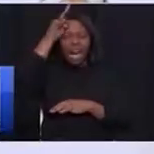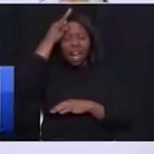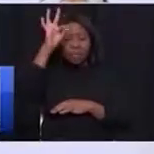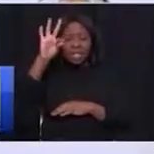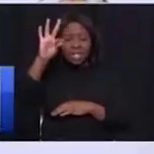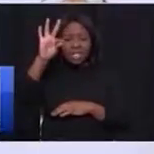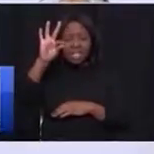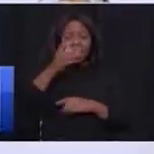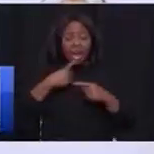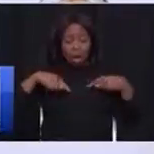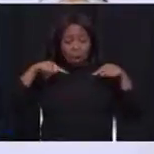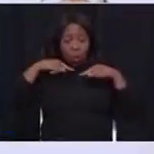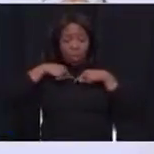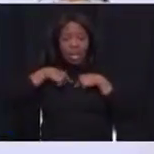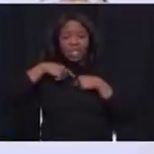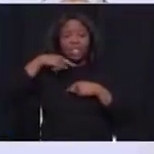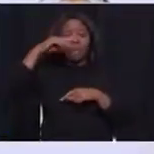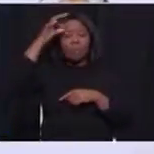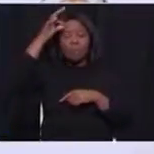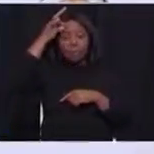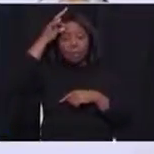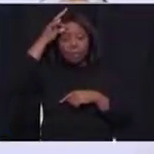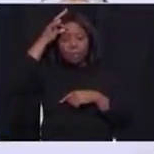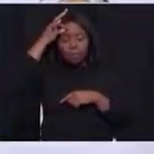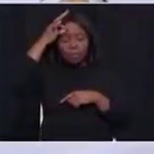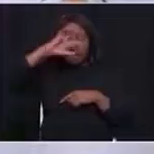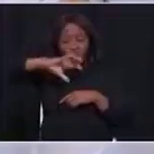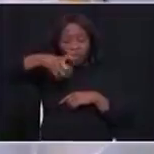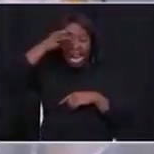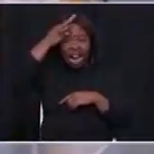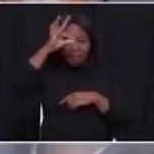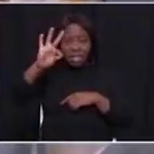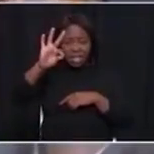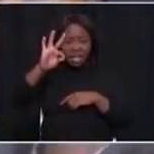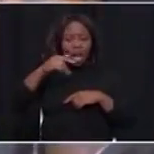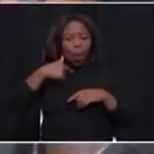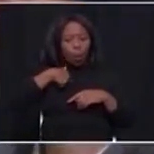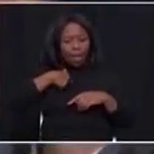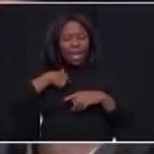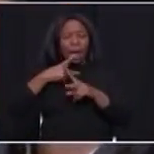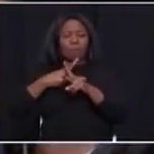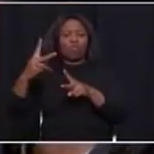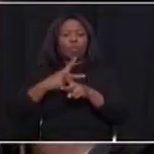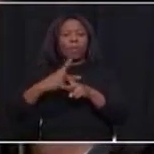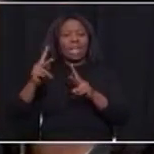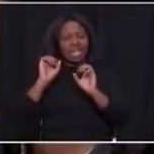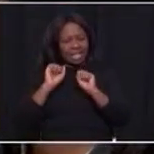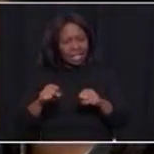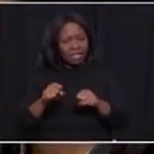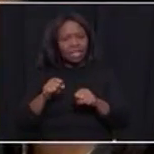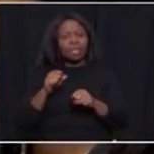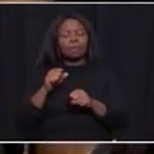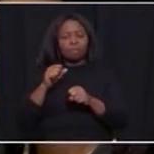as the provincial government we are prepared to put some money